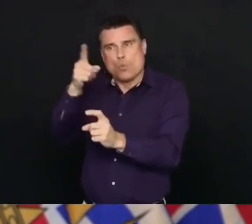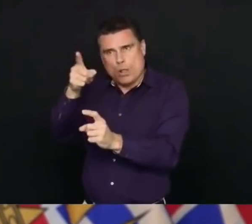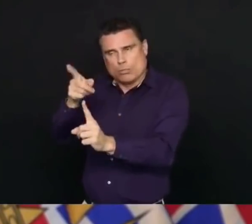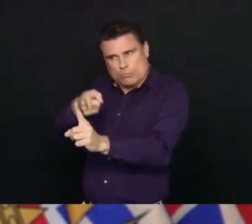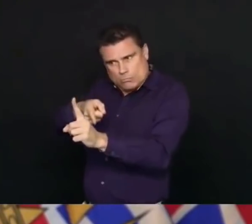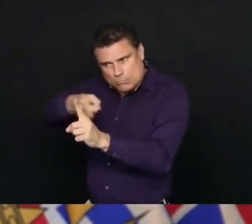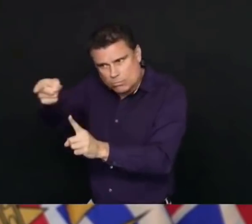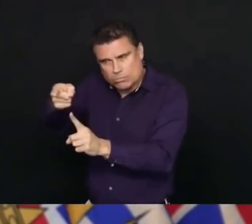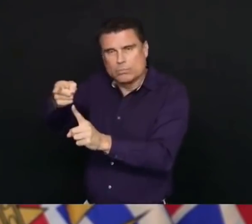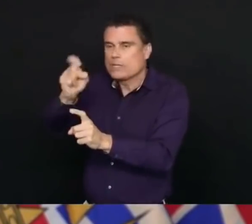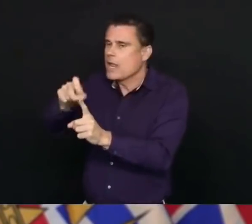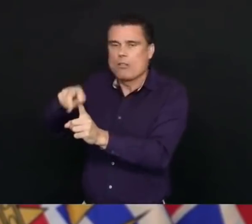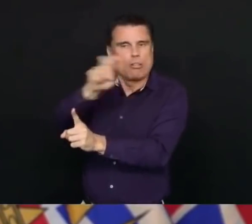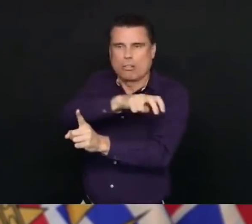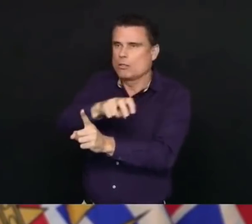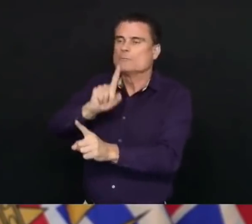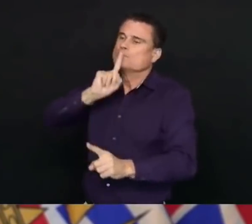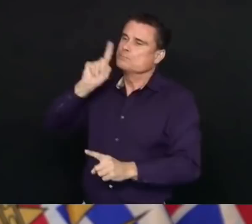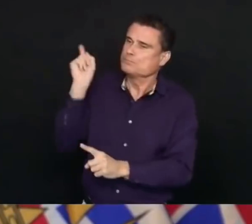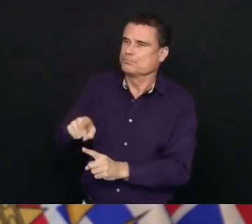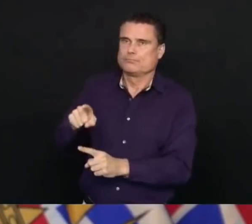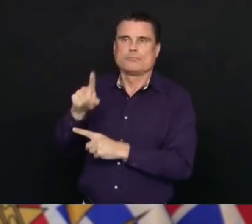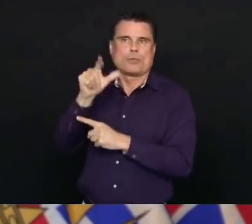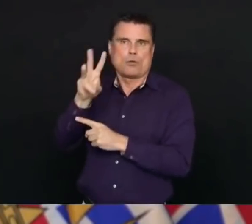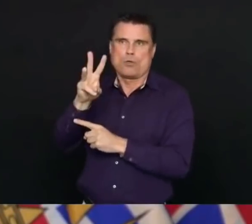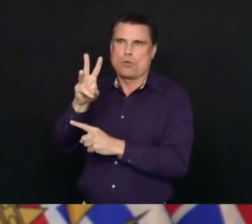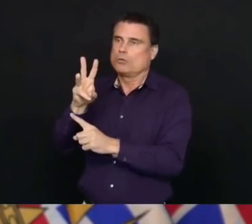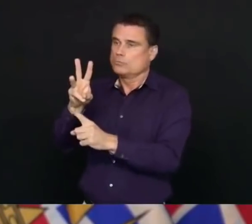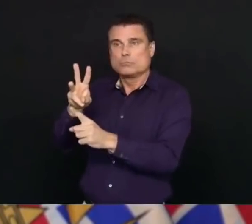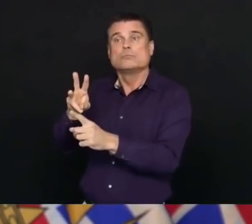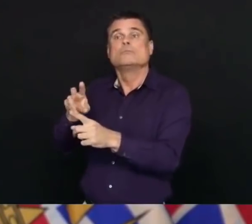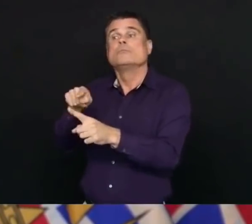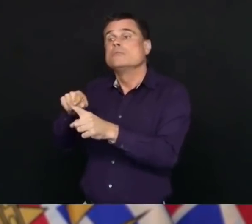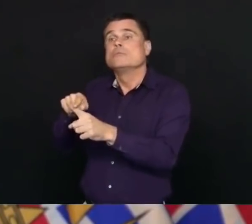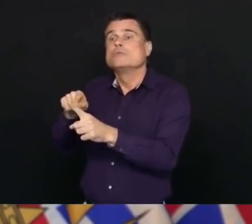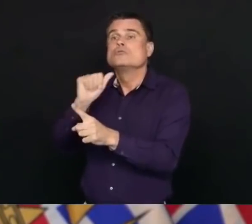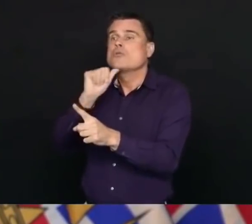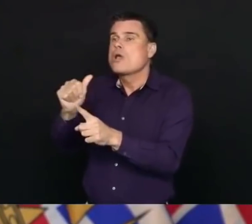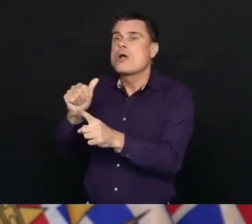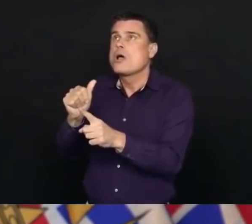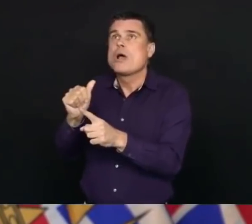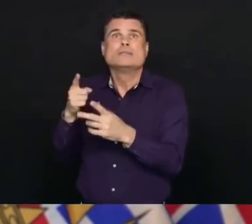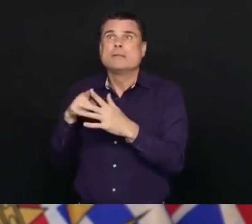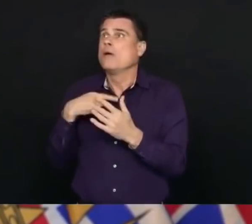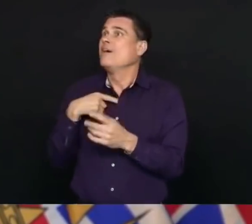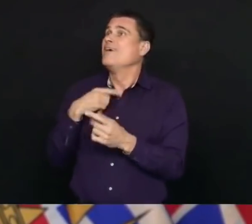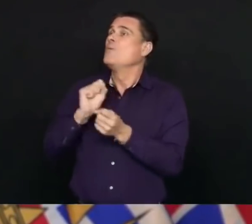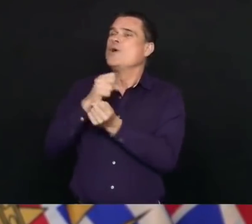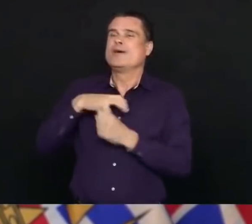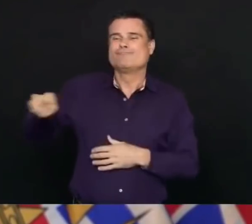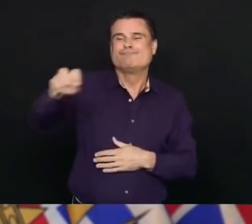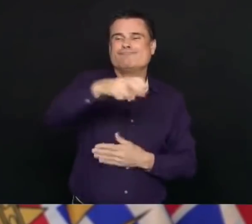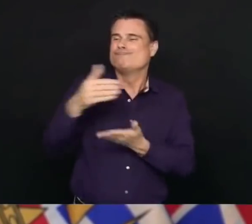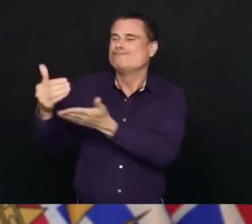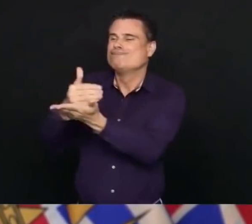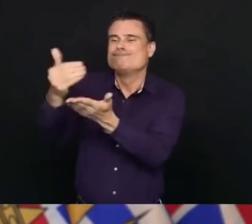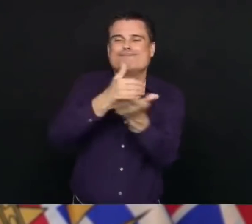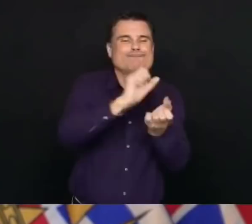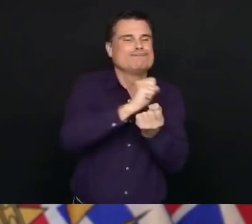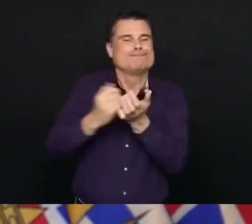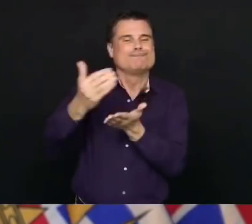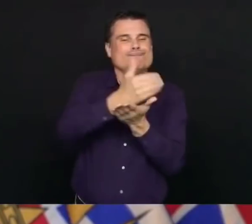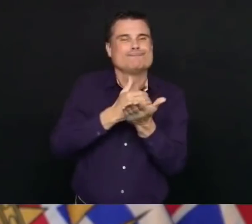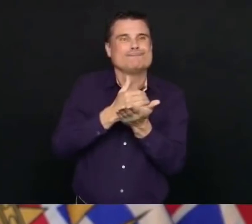effective and able to give support to staff who are continuously continuing to respond courageously